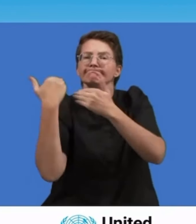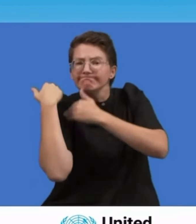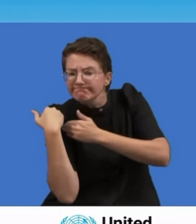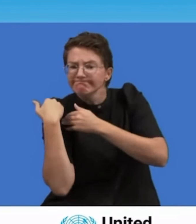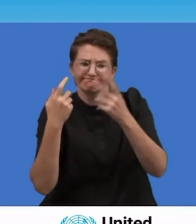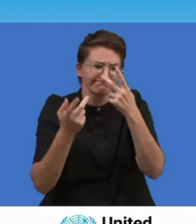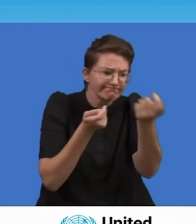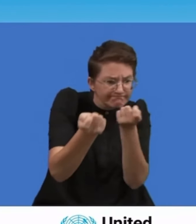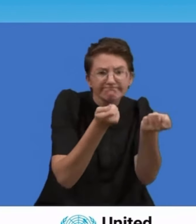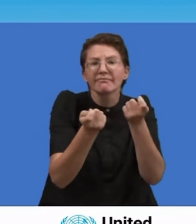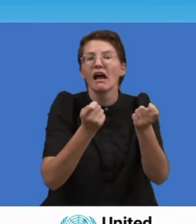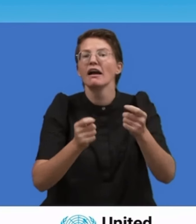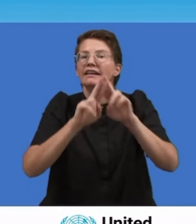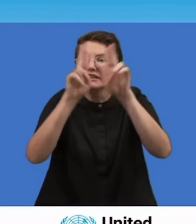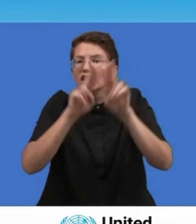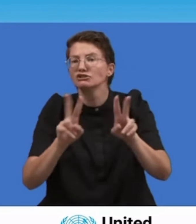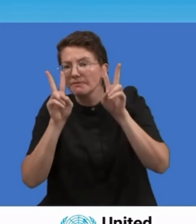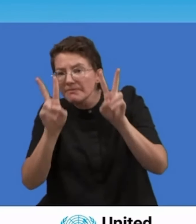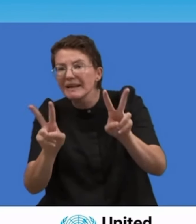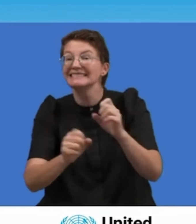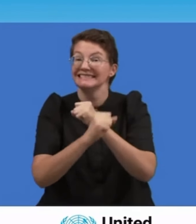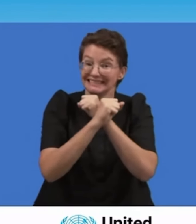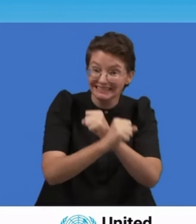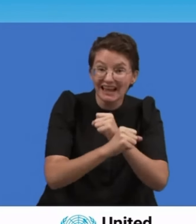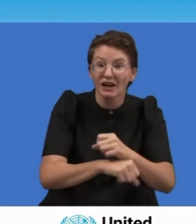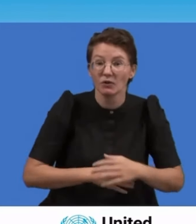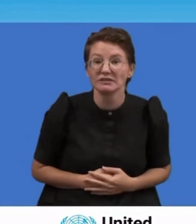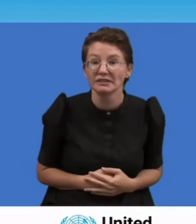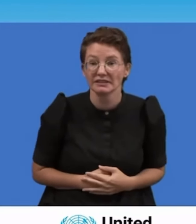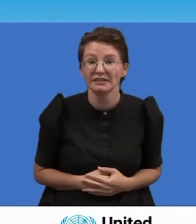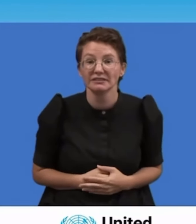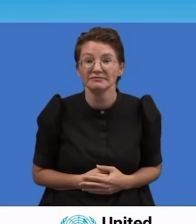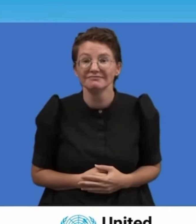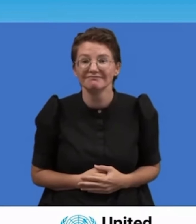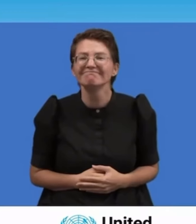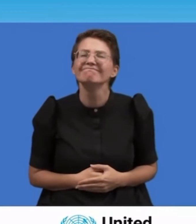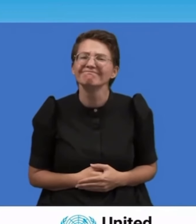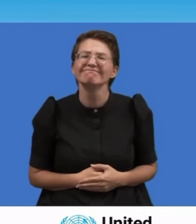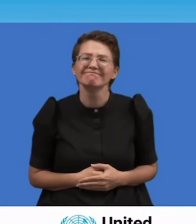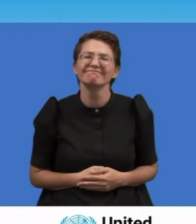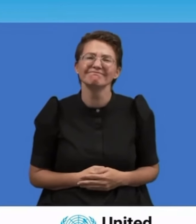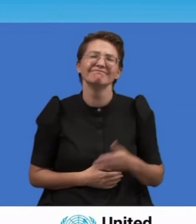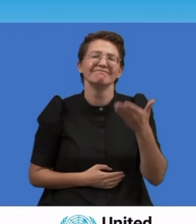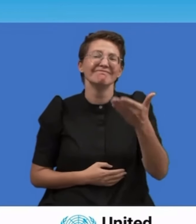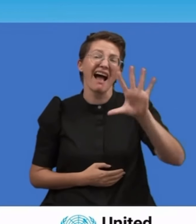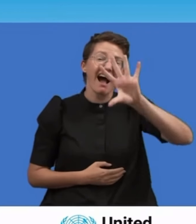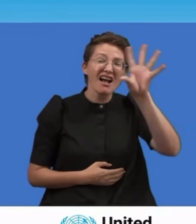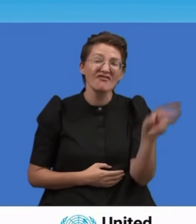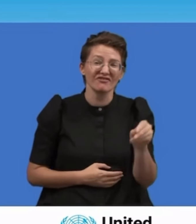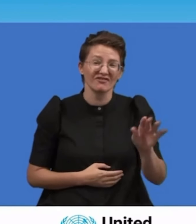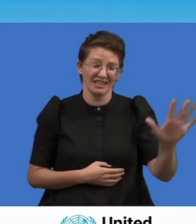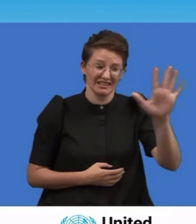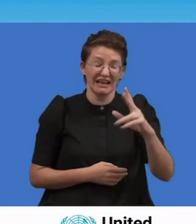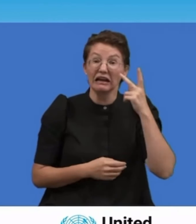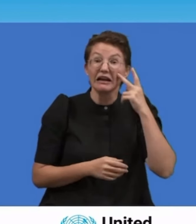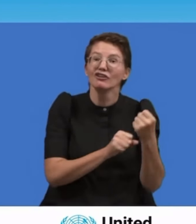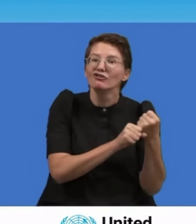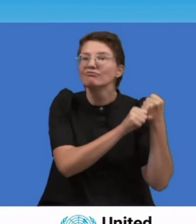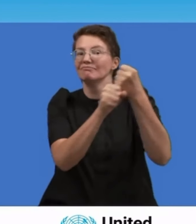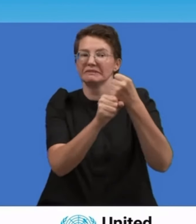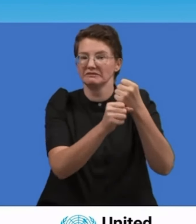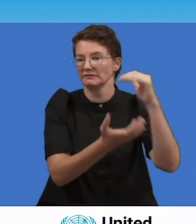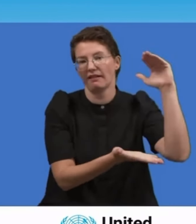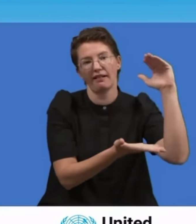Bold reforms are needed to ensure that every nation, large or small, rich or poor, has an equal voice at the table.